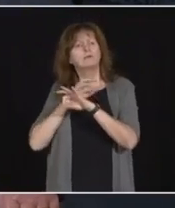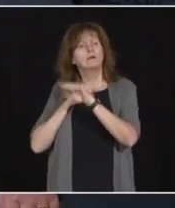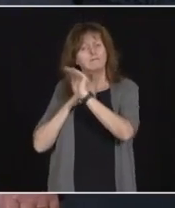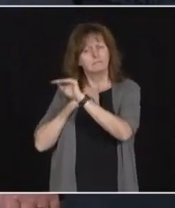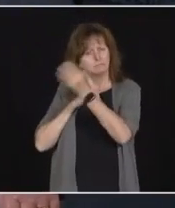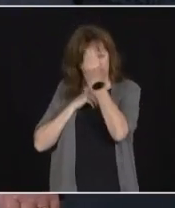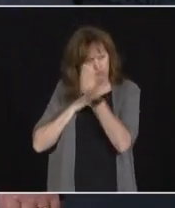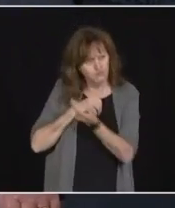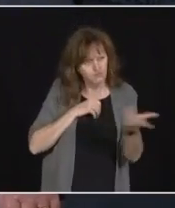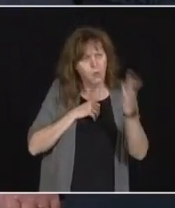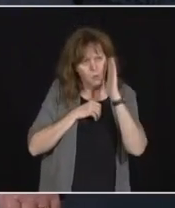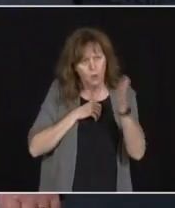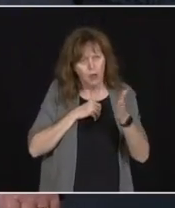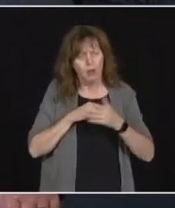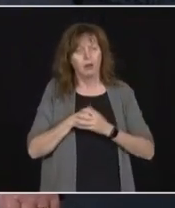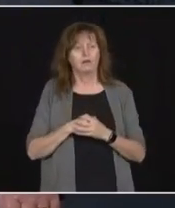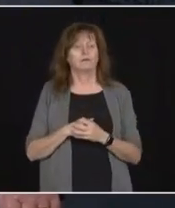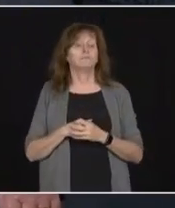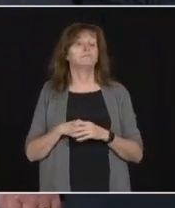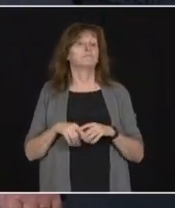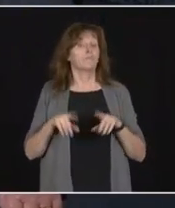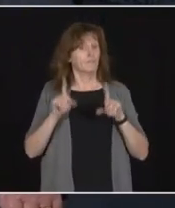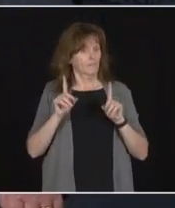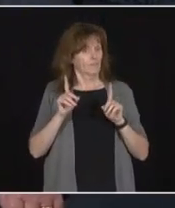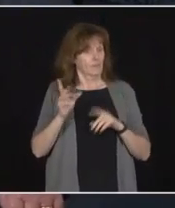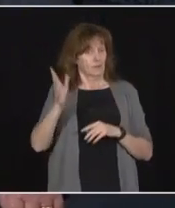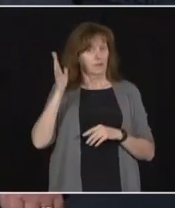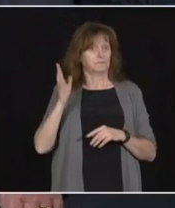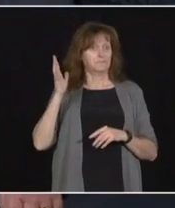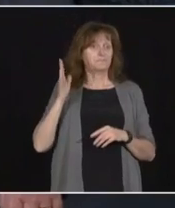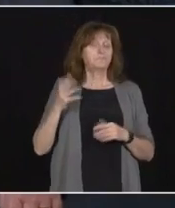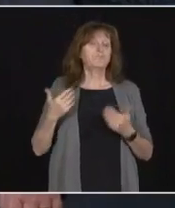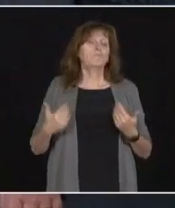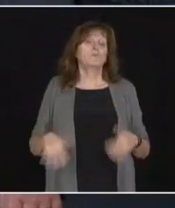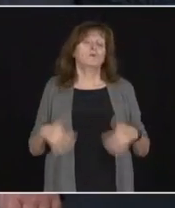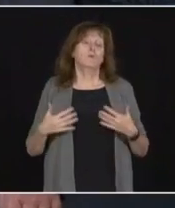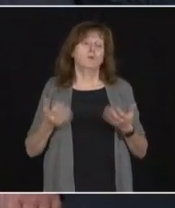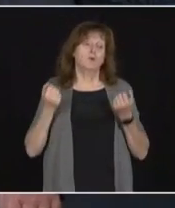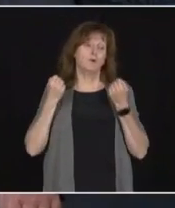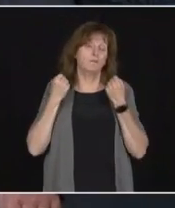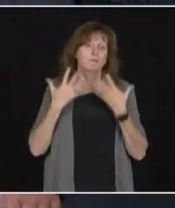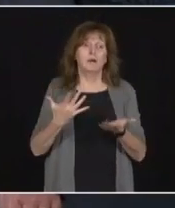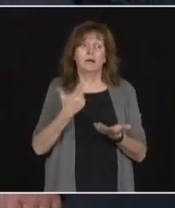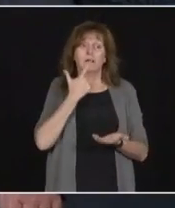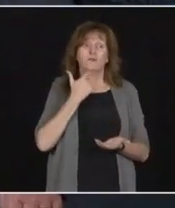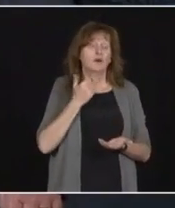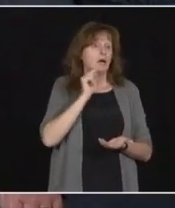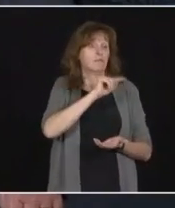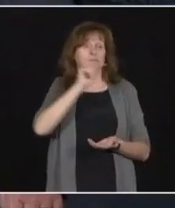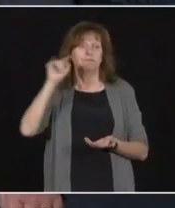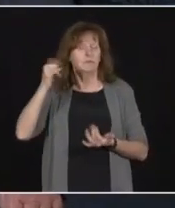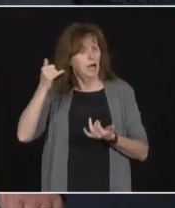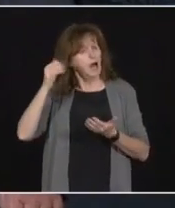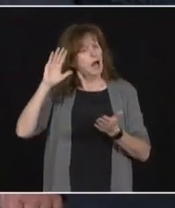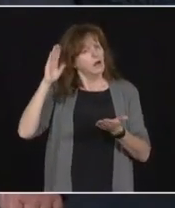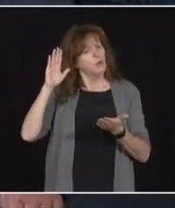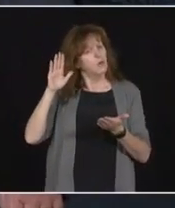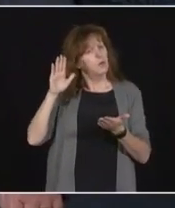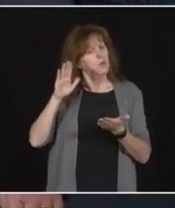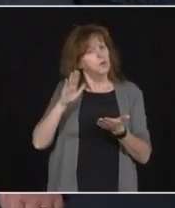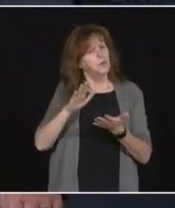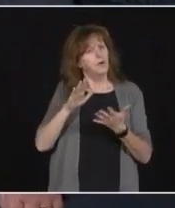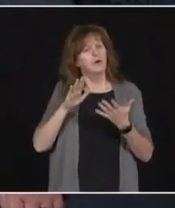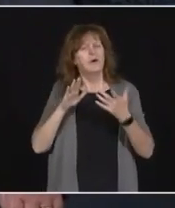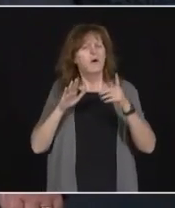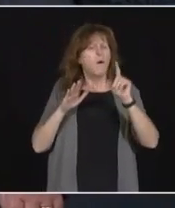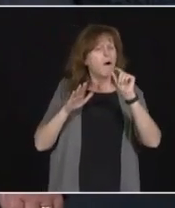dozens now rather than the many that we had prior to this. So it's moving in the right direction. Looking at the